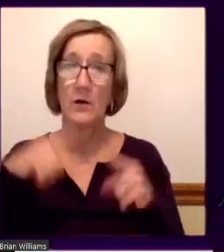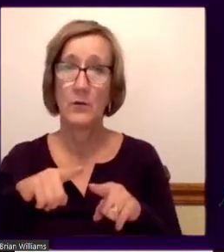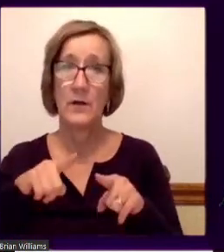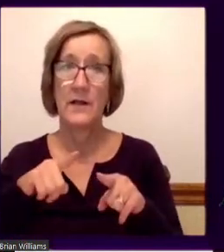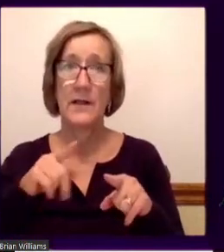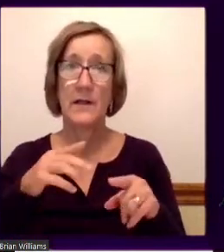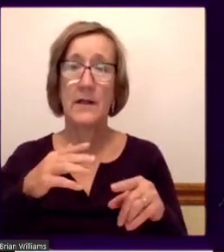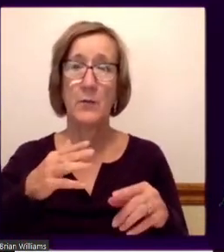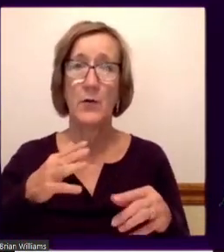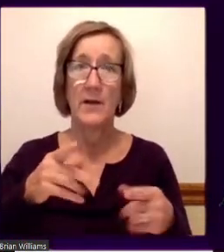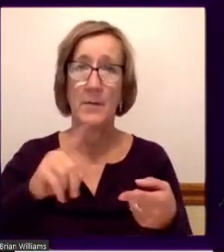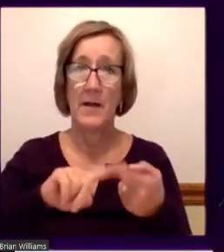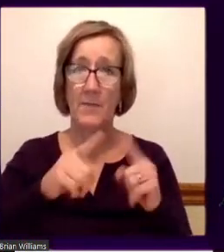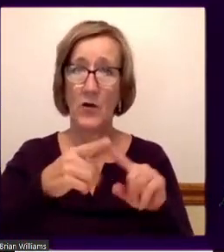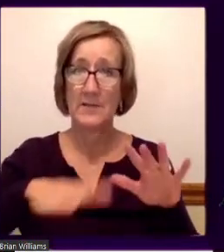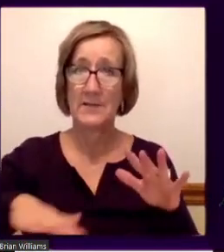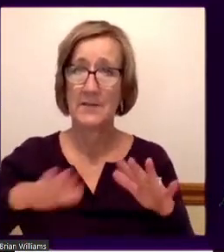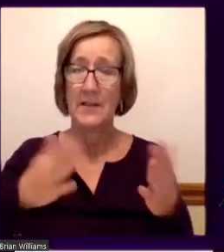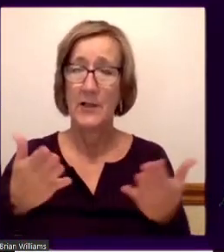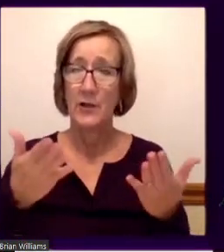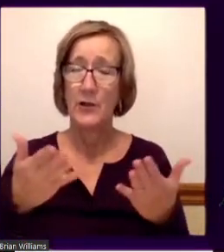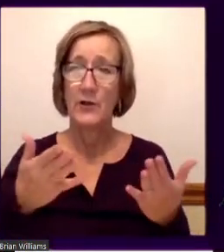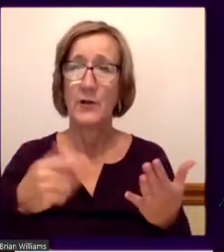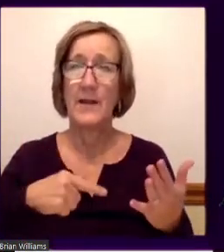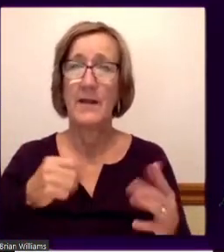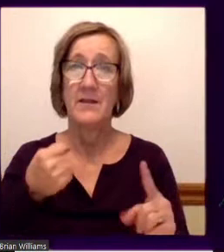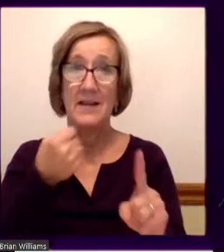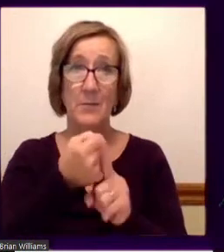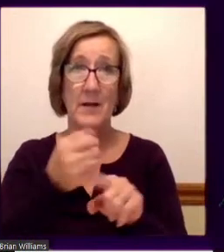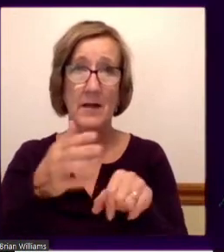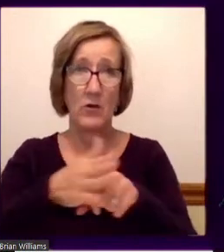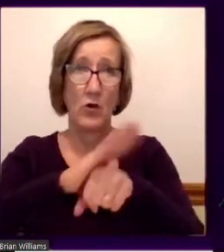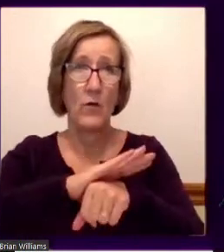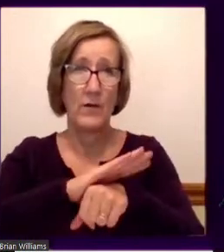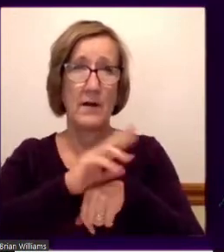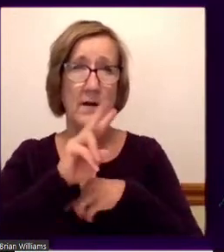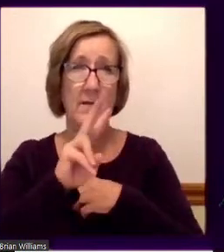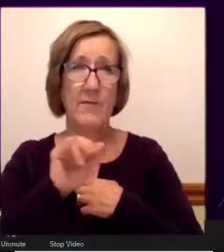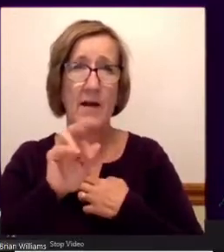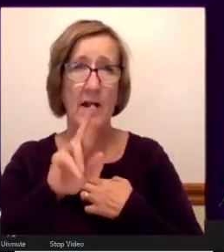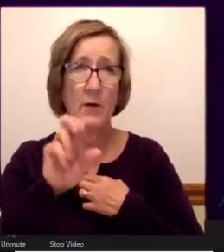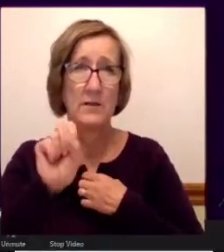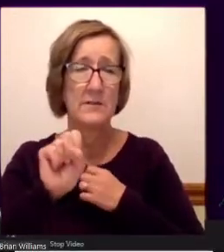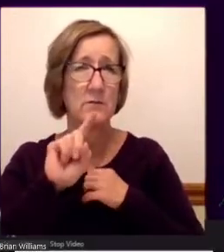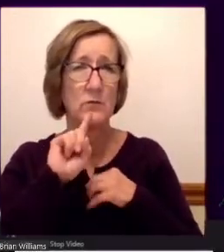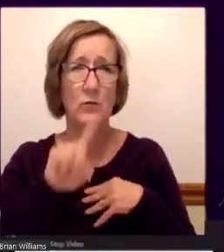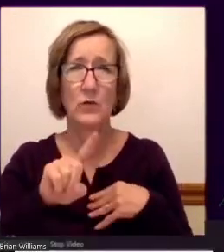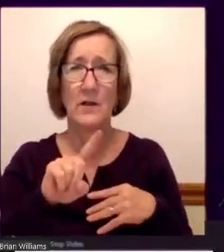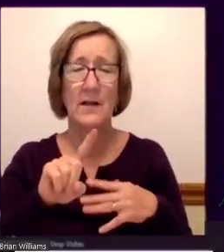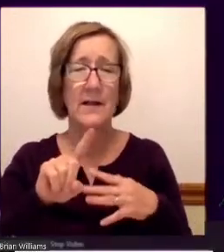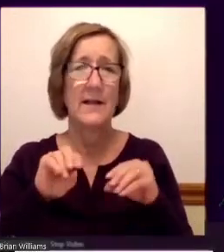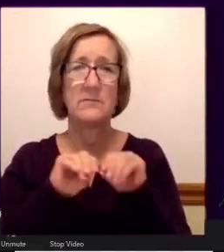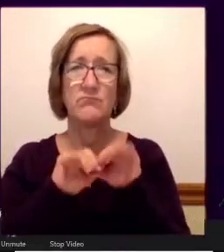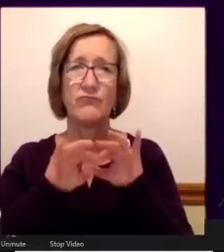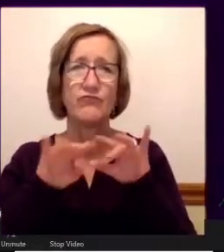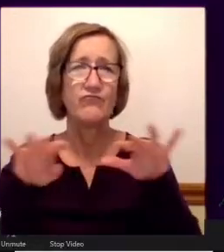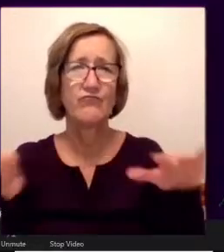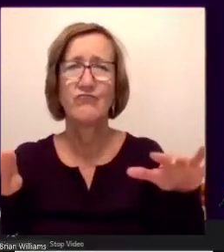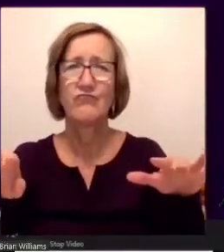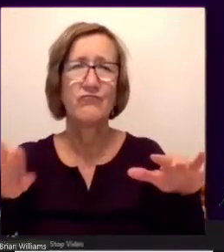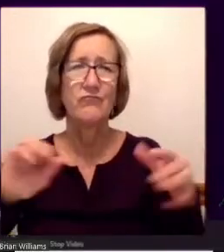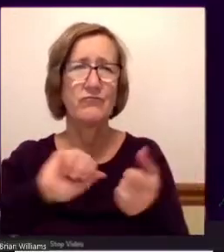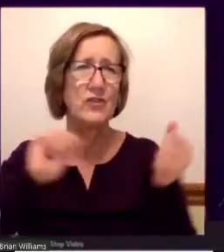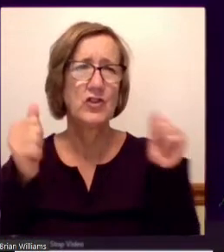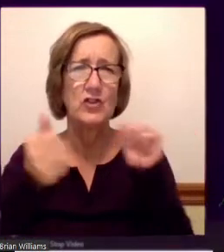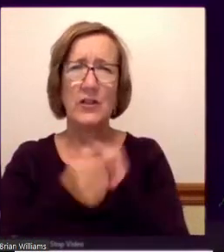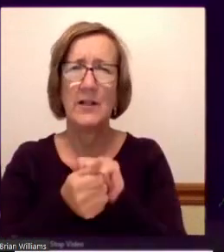colleagues that are stating that, you know, that the impact of the COVID-19 virus has really manifested itself significantly